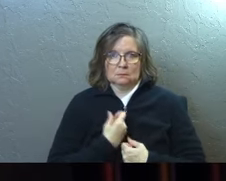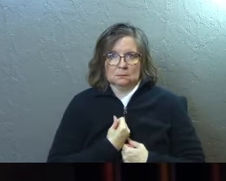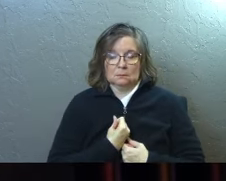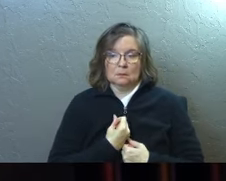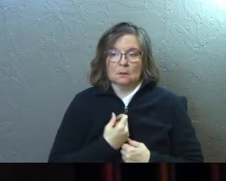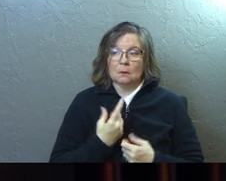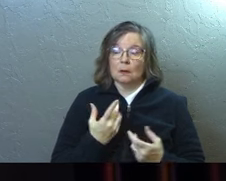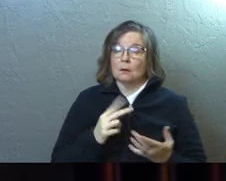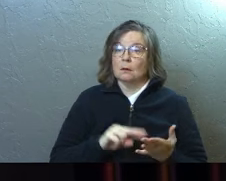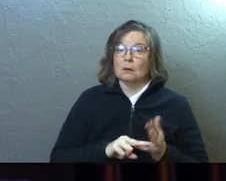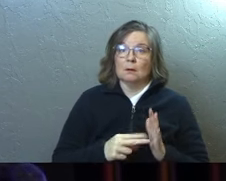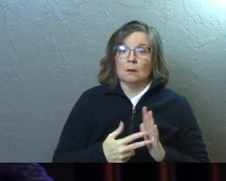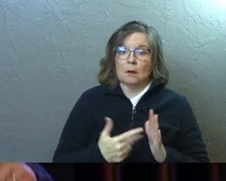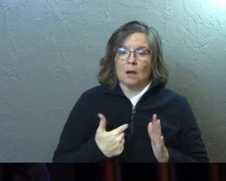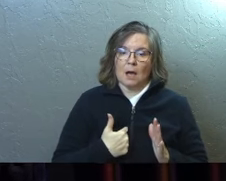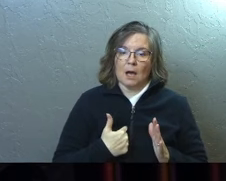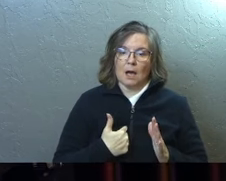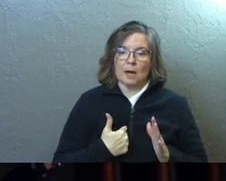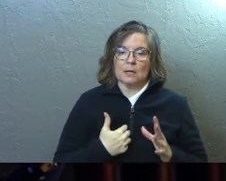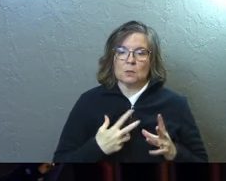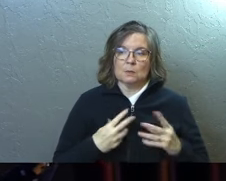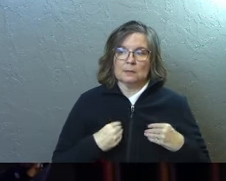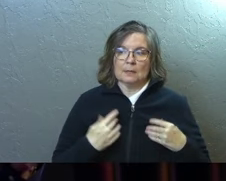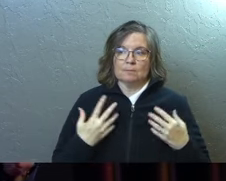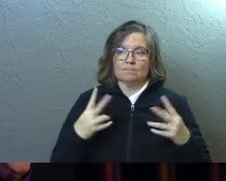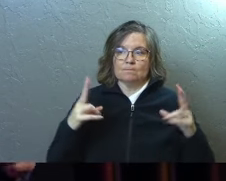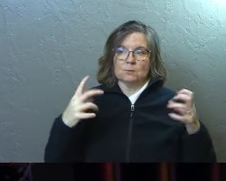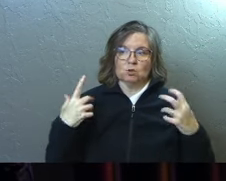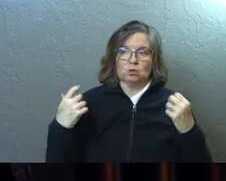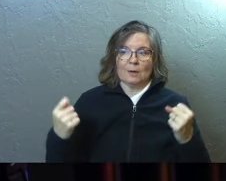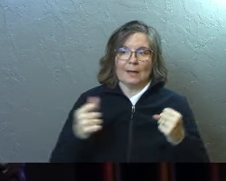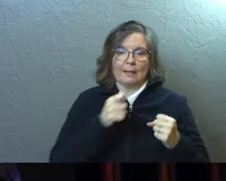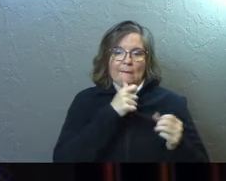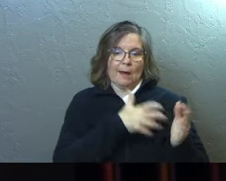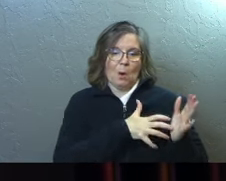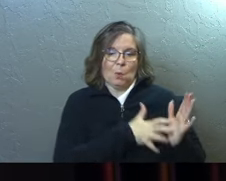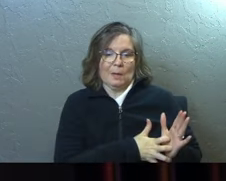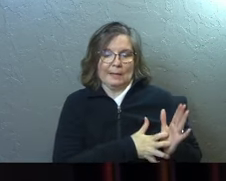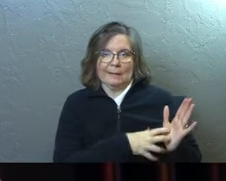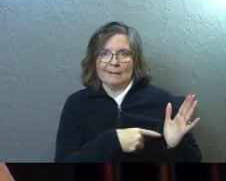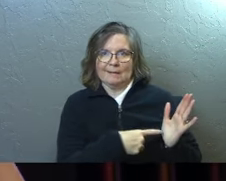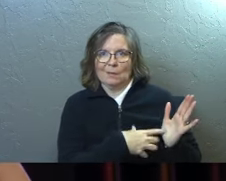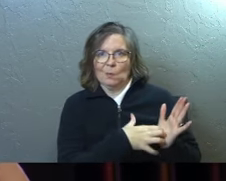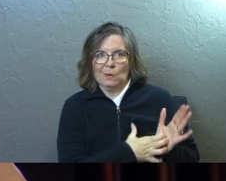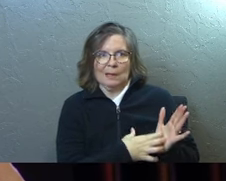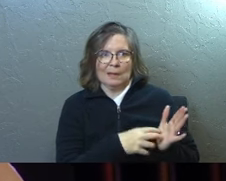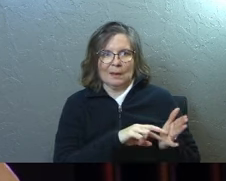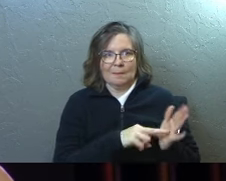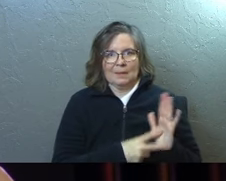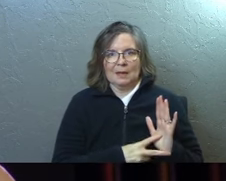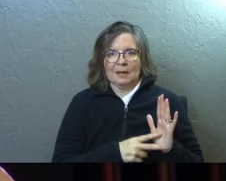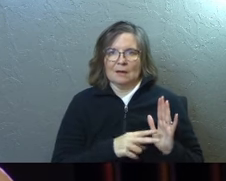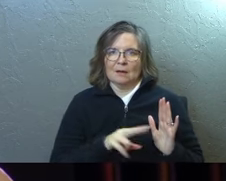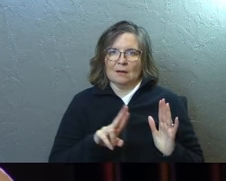And what that is, is I'm going to embrace strength instead of weakness. I'm not going to be vulnerable. And